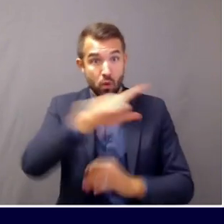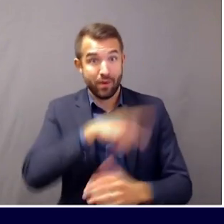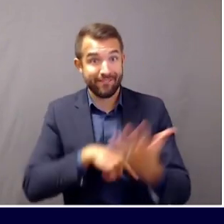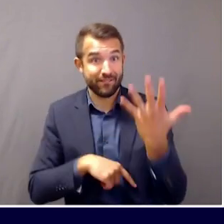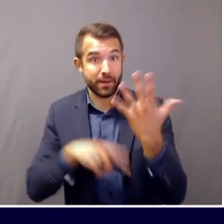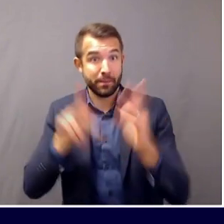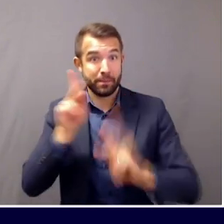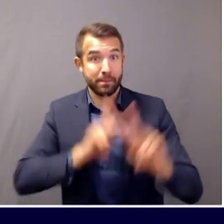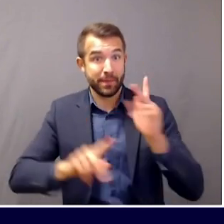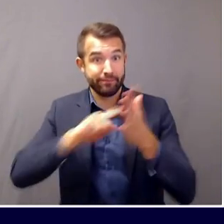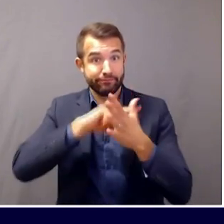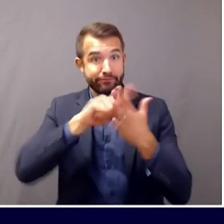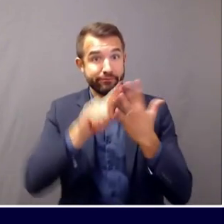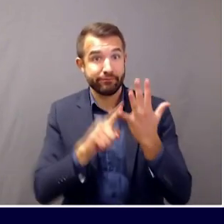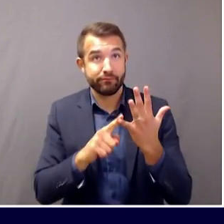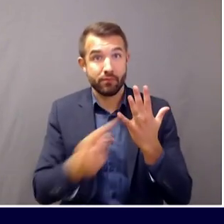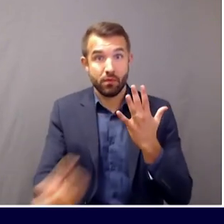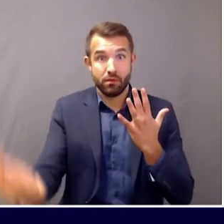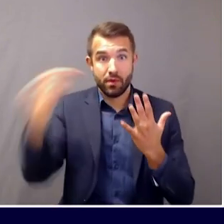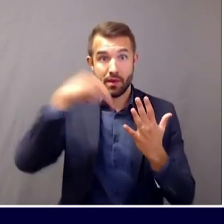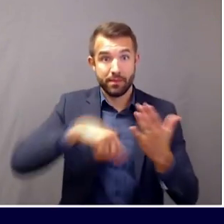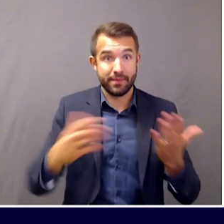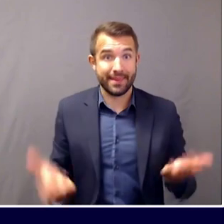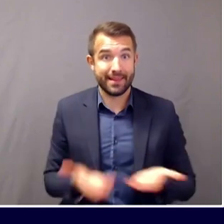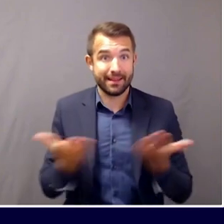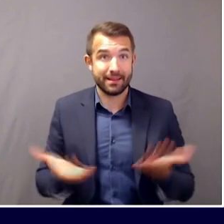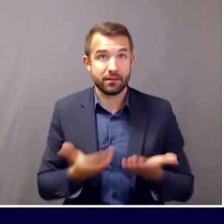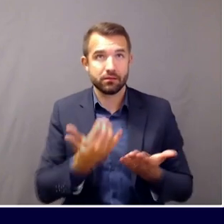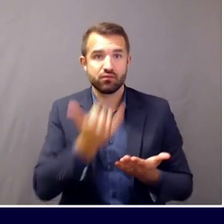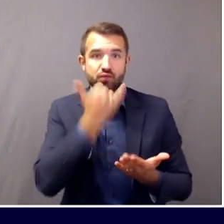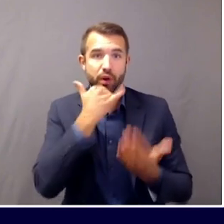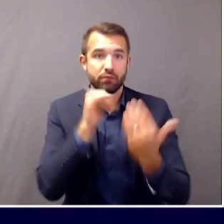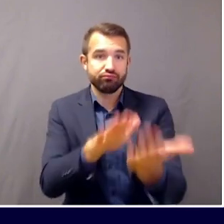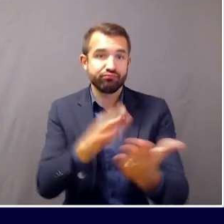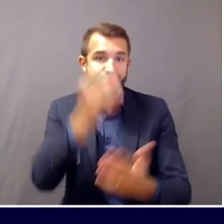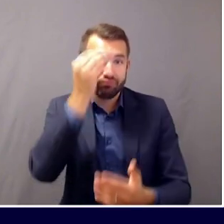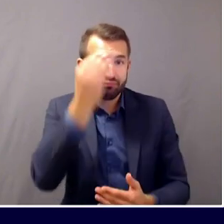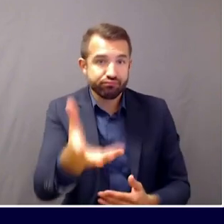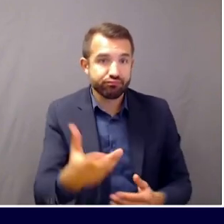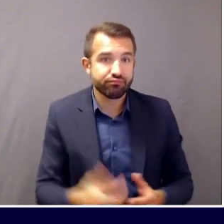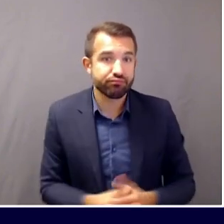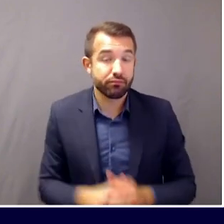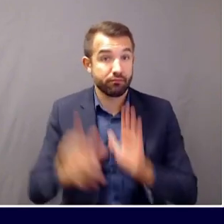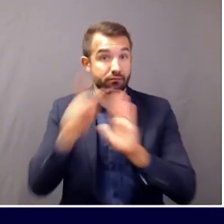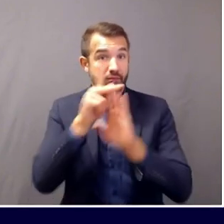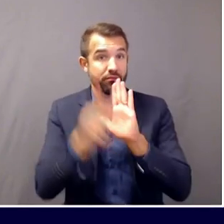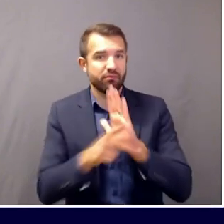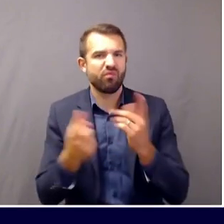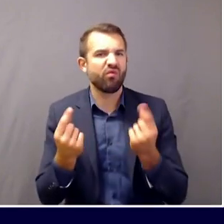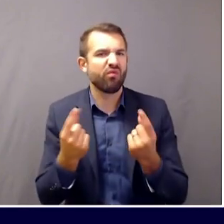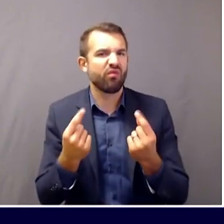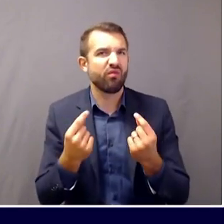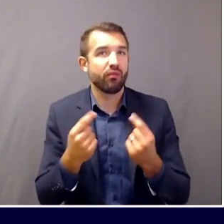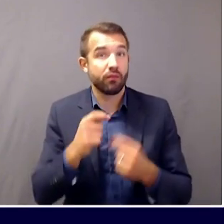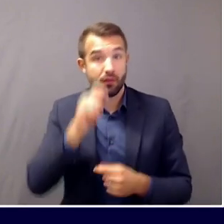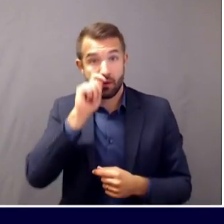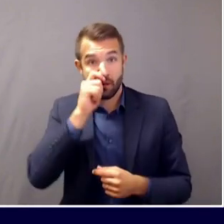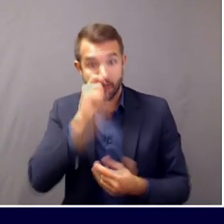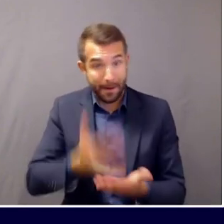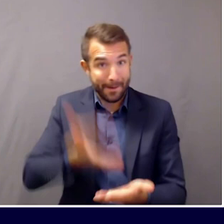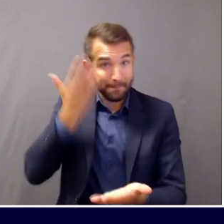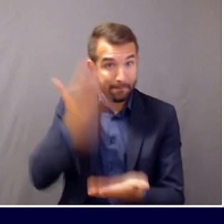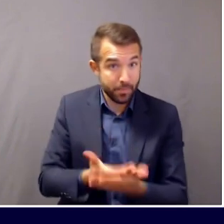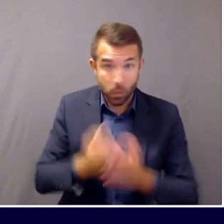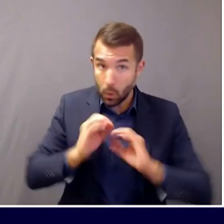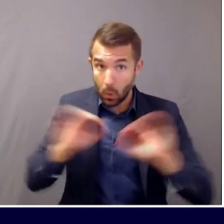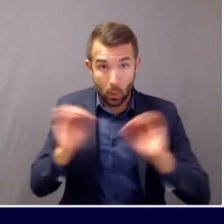here, should be in isolation inside at the time they receive their results. So individuals who are coming here from